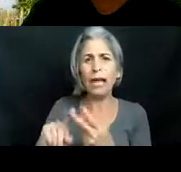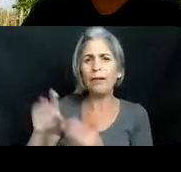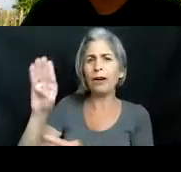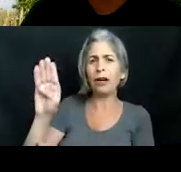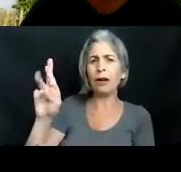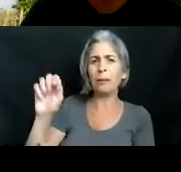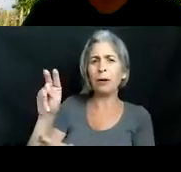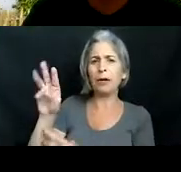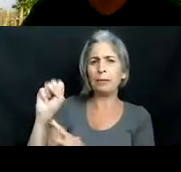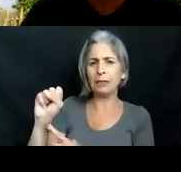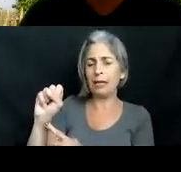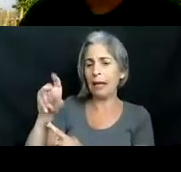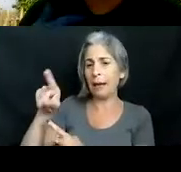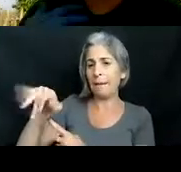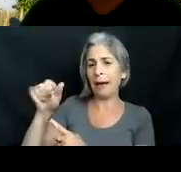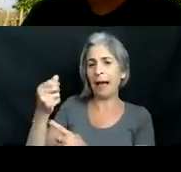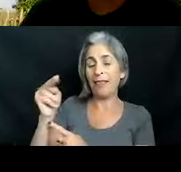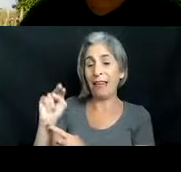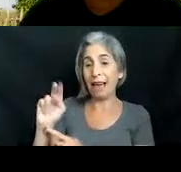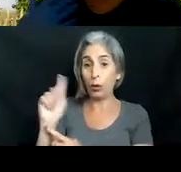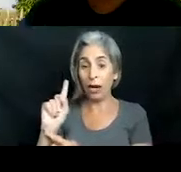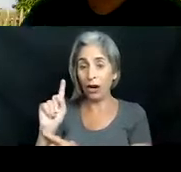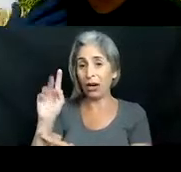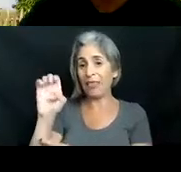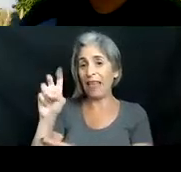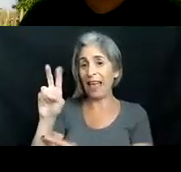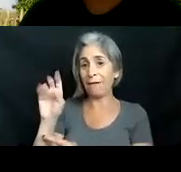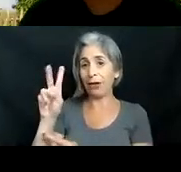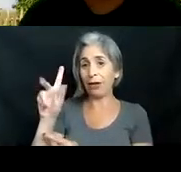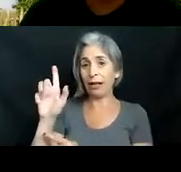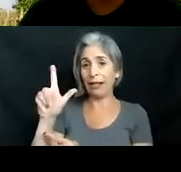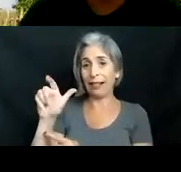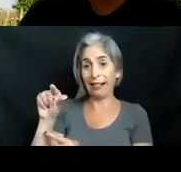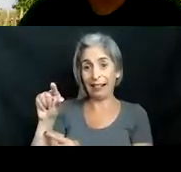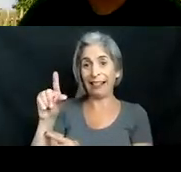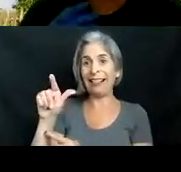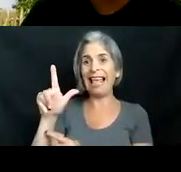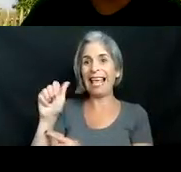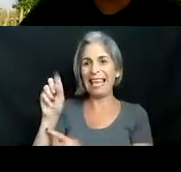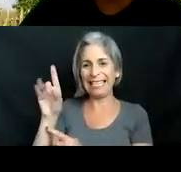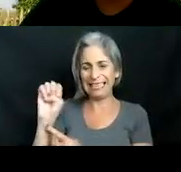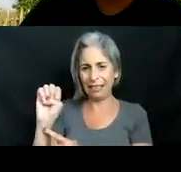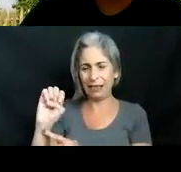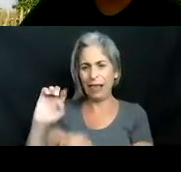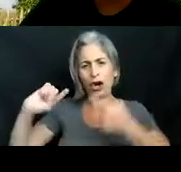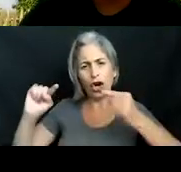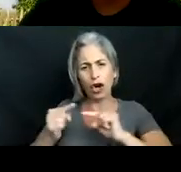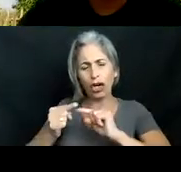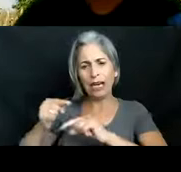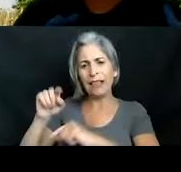have heard about quite a bit in our everglades they are invasive they are causing active harm to our environment and to our ecosystem